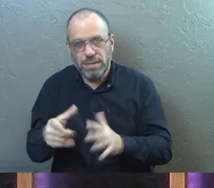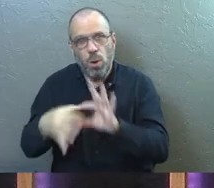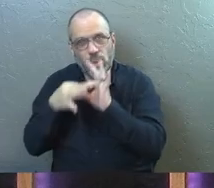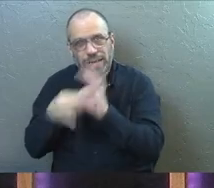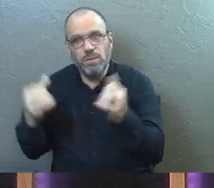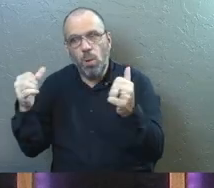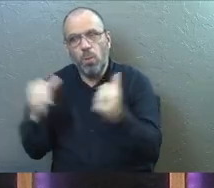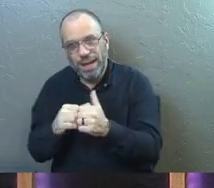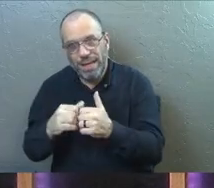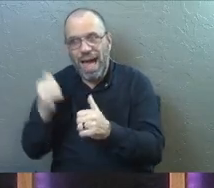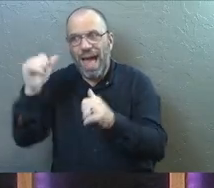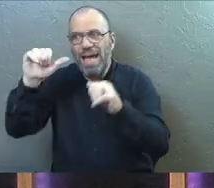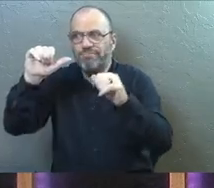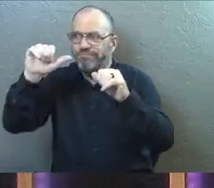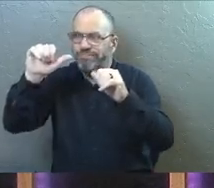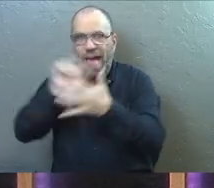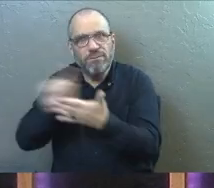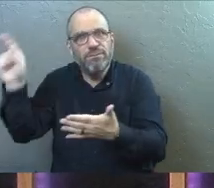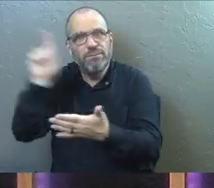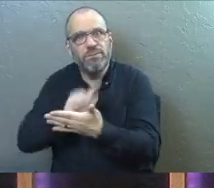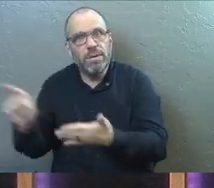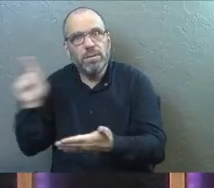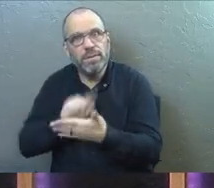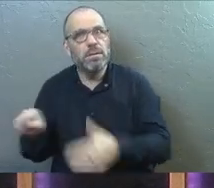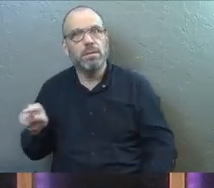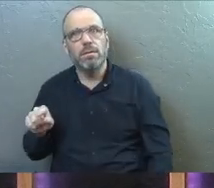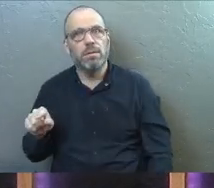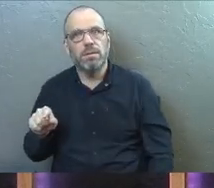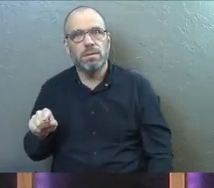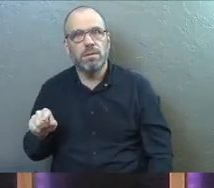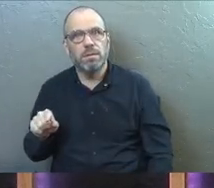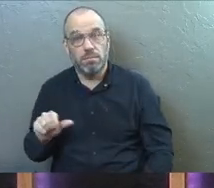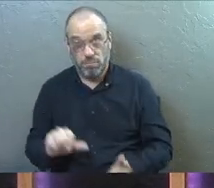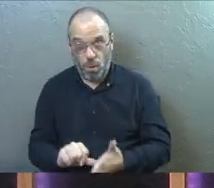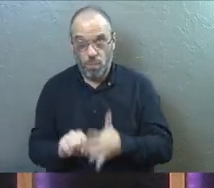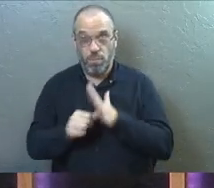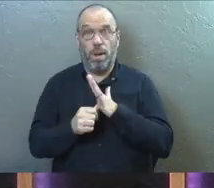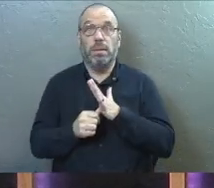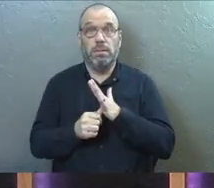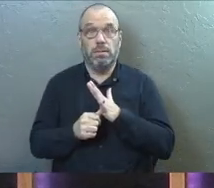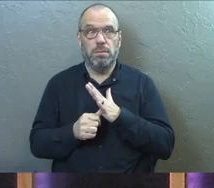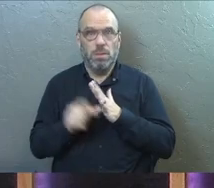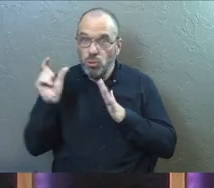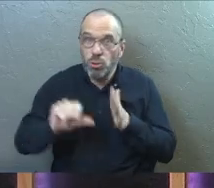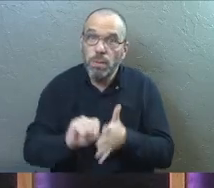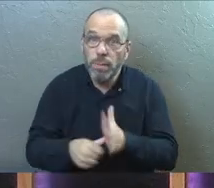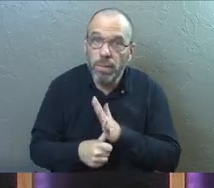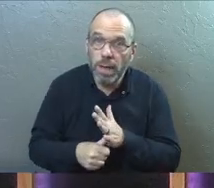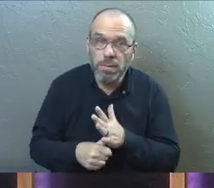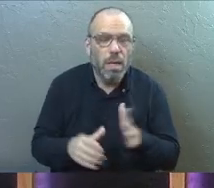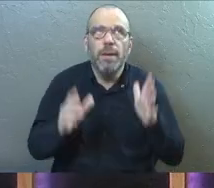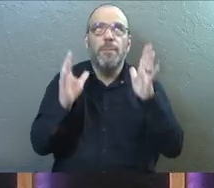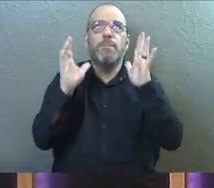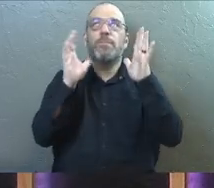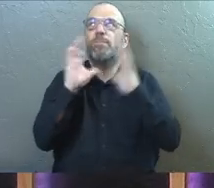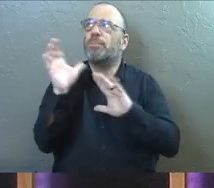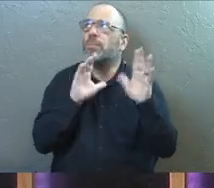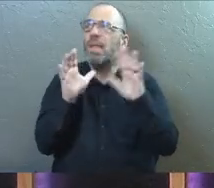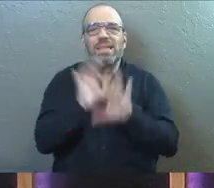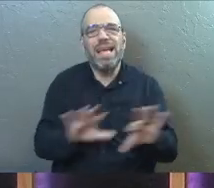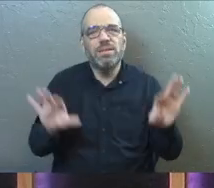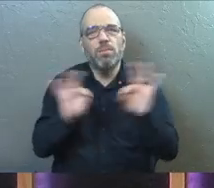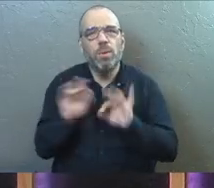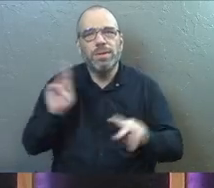is in relationship with them every single week. Does that impress you? Because it should. That's what